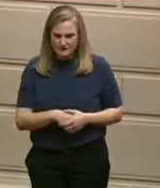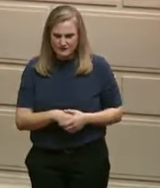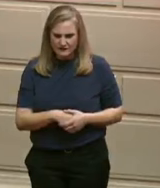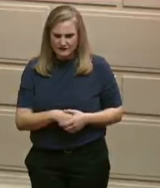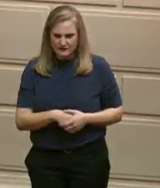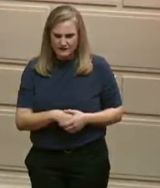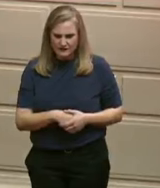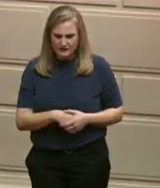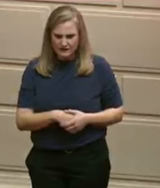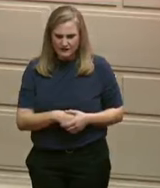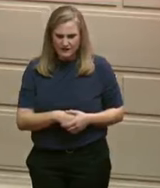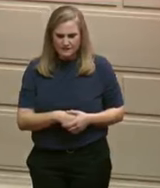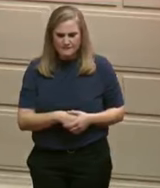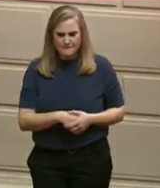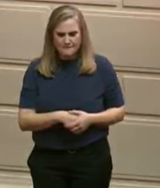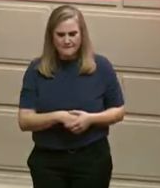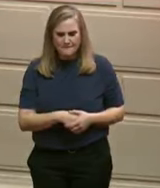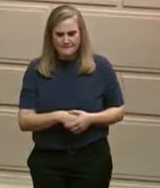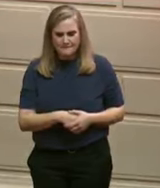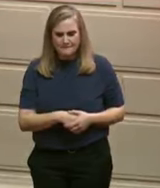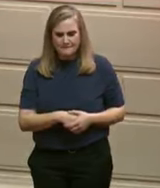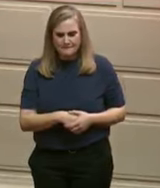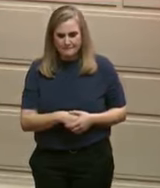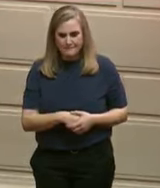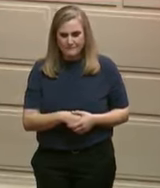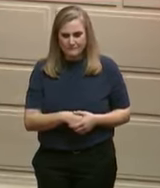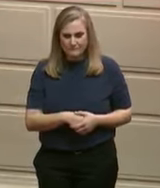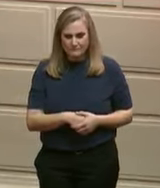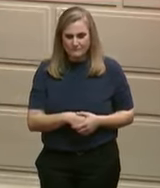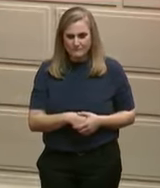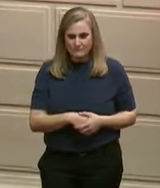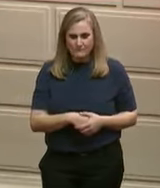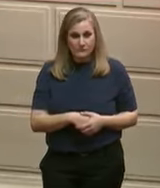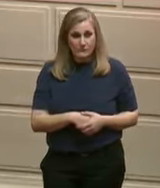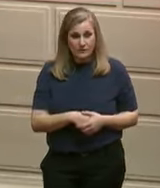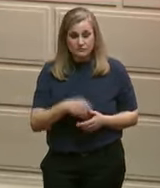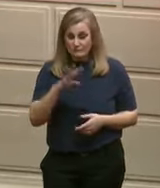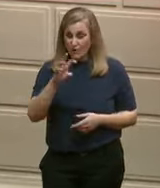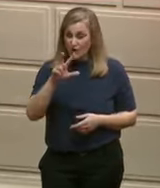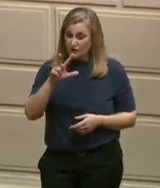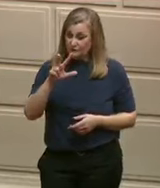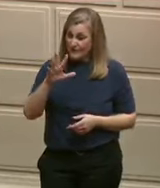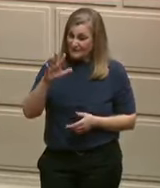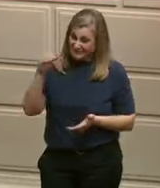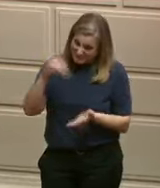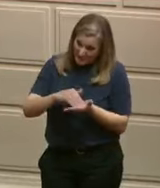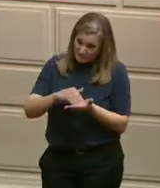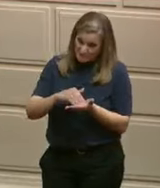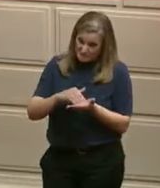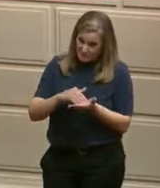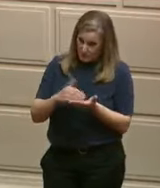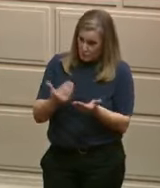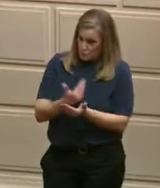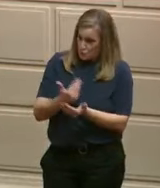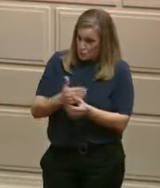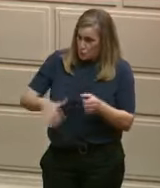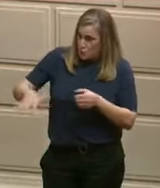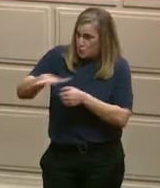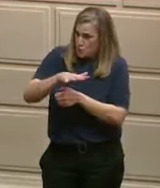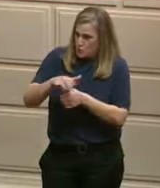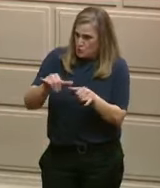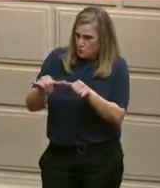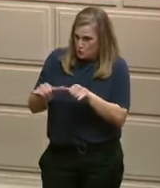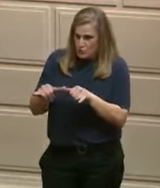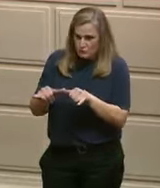435,000 square feet of new space is either on the drawing board or in production today. And we're putting